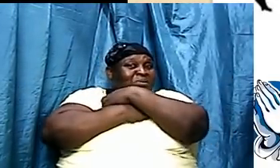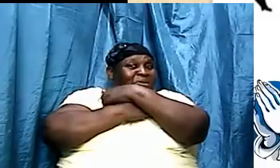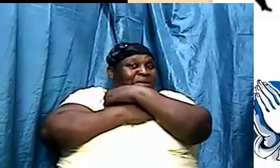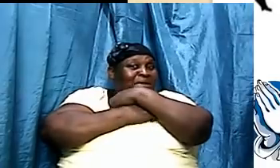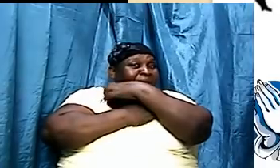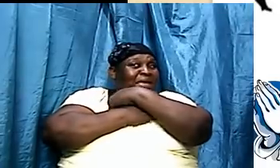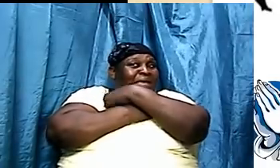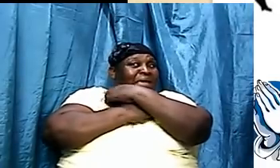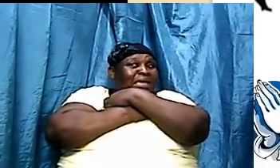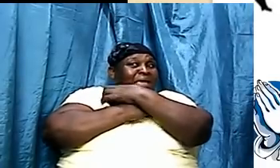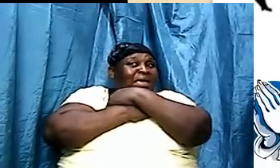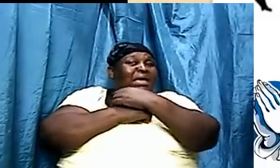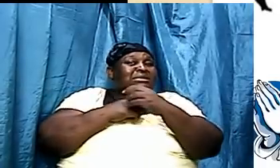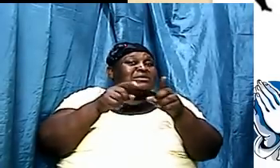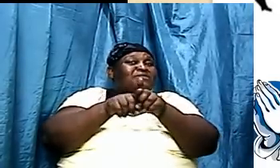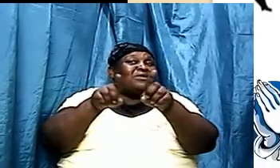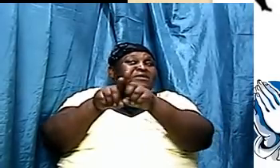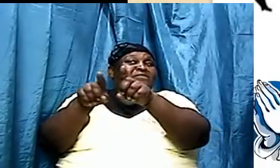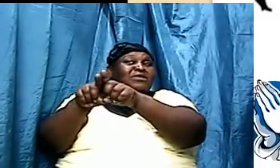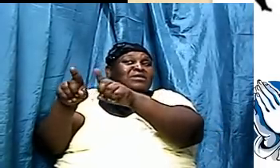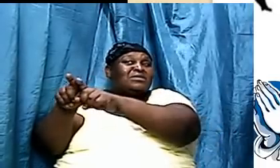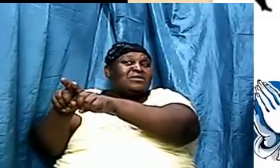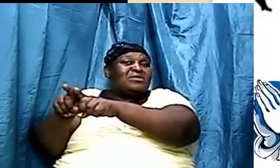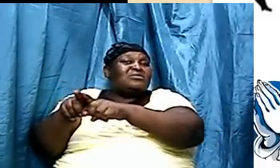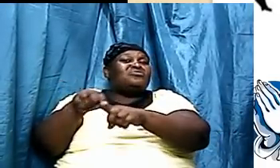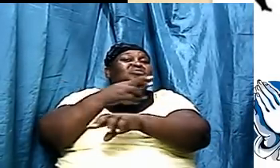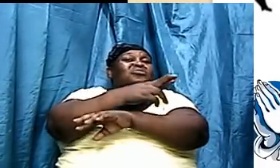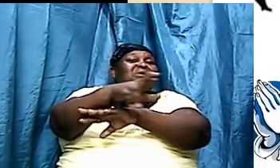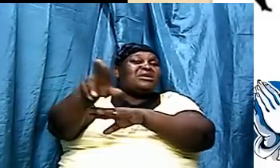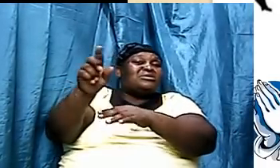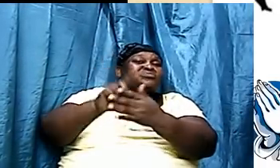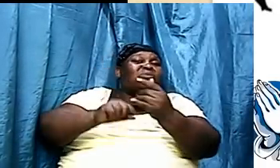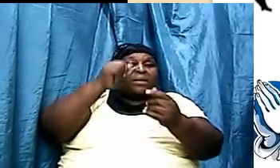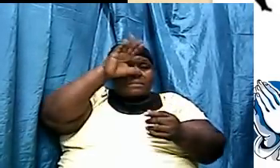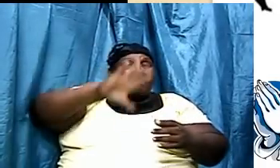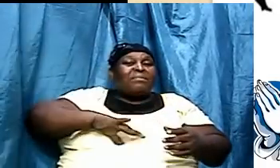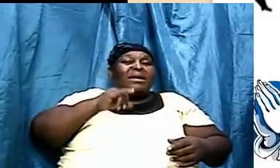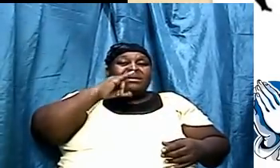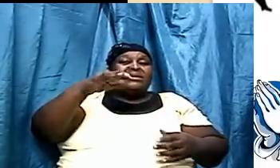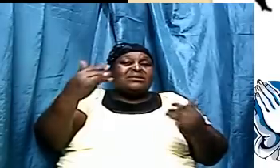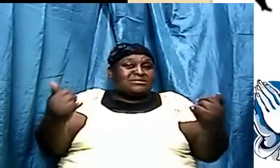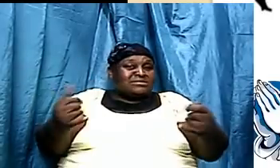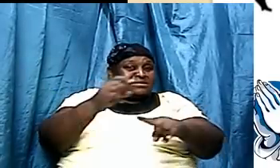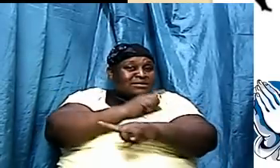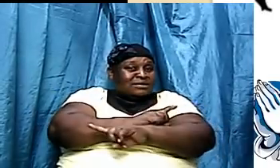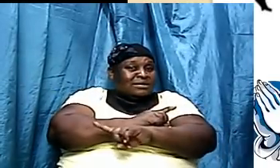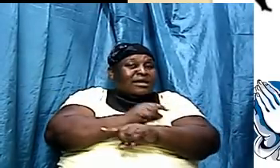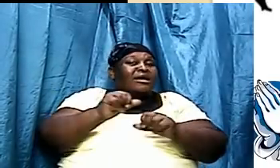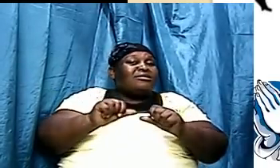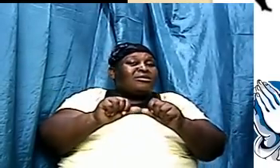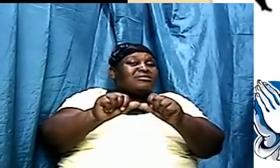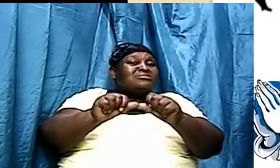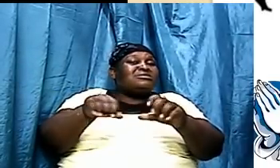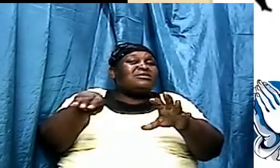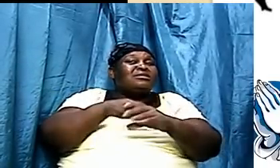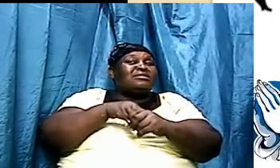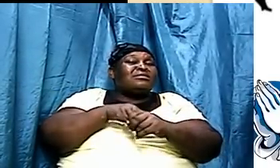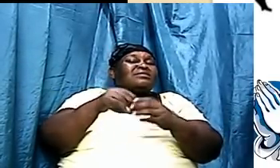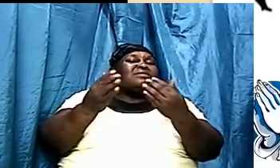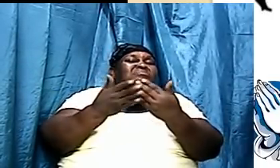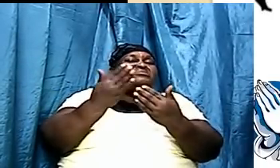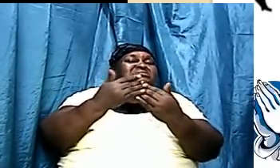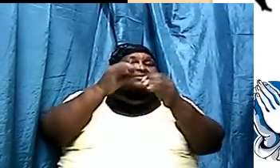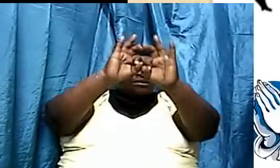type of man that type of man till he eventually reached where he is today and we are continuing evolving from a simple